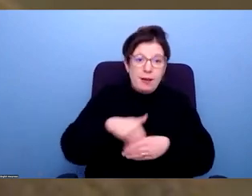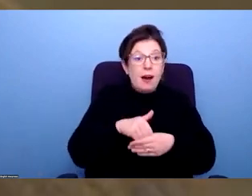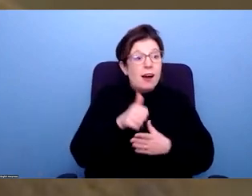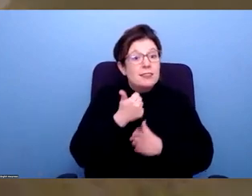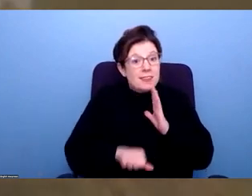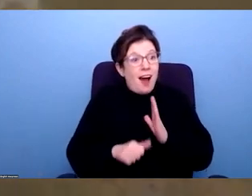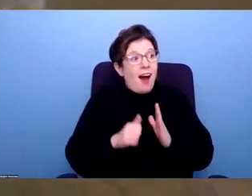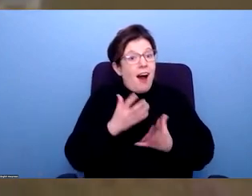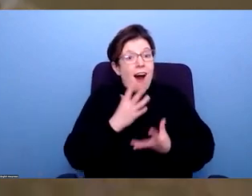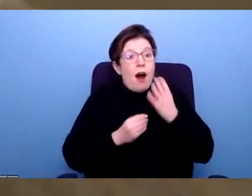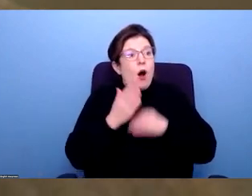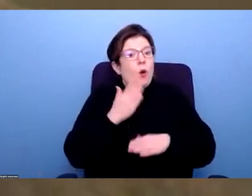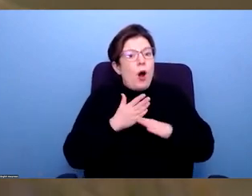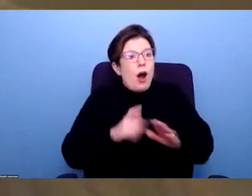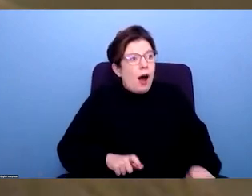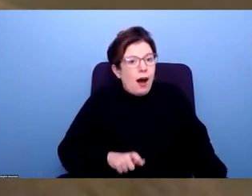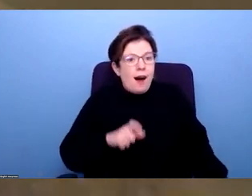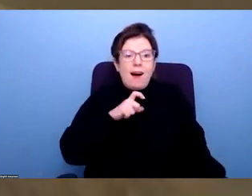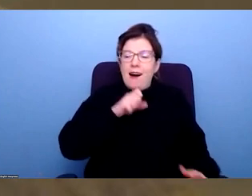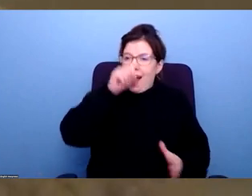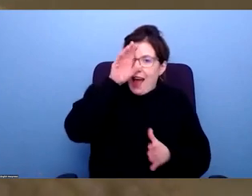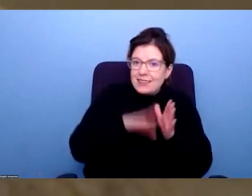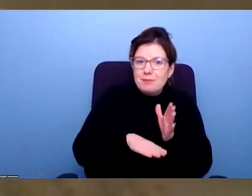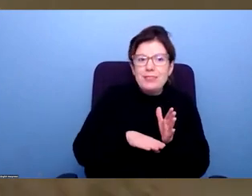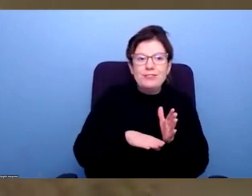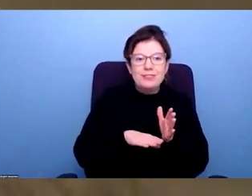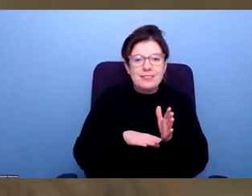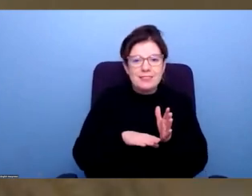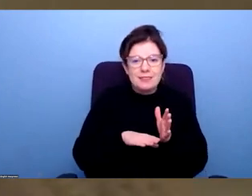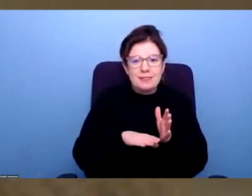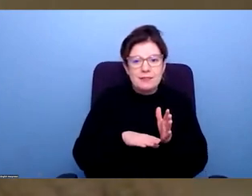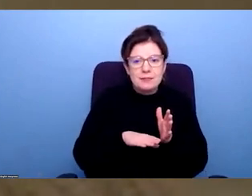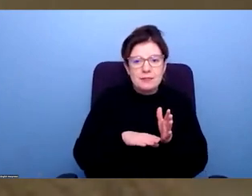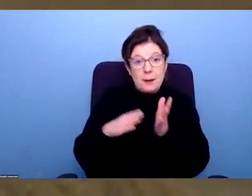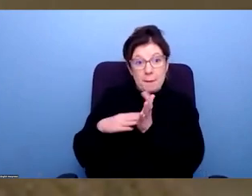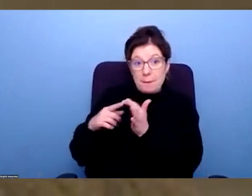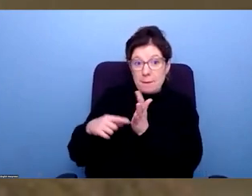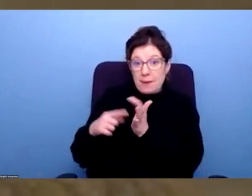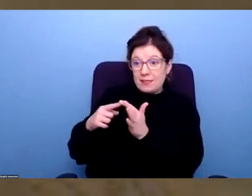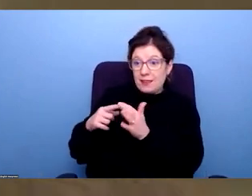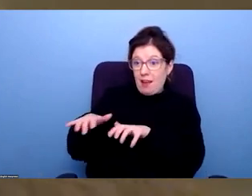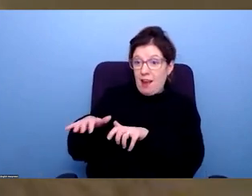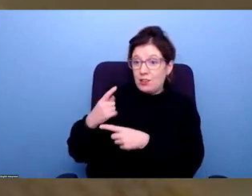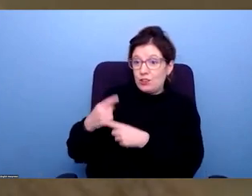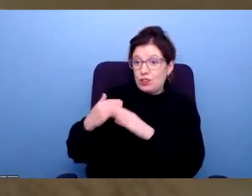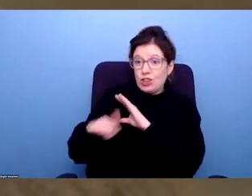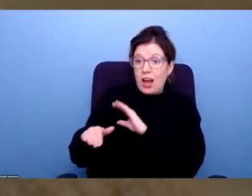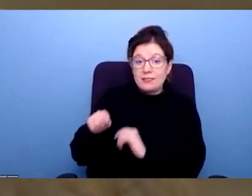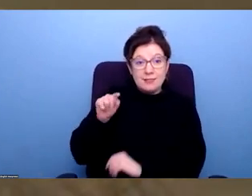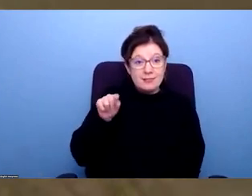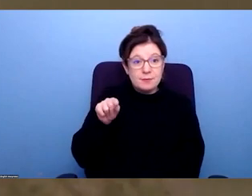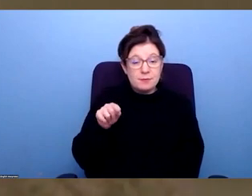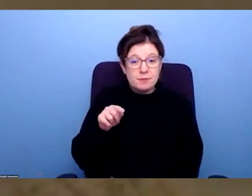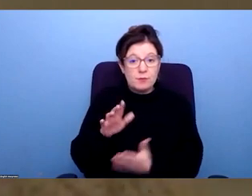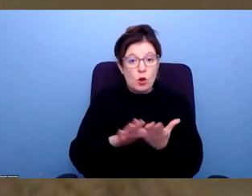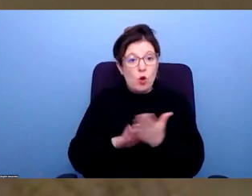to build confidence, to build experience. As my colleague Meta has put in the chat, there's a massive issue